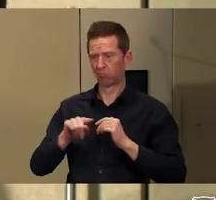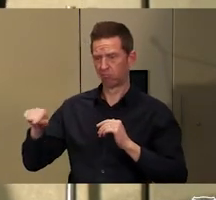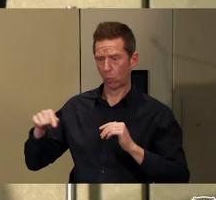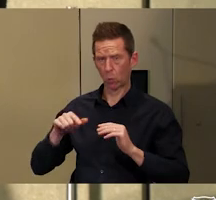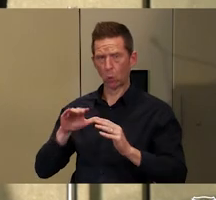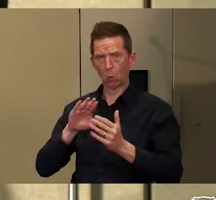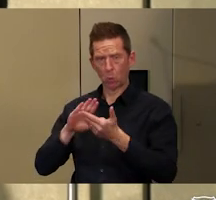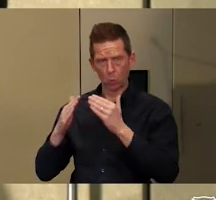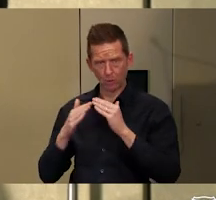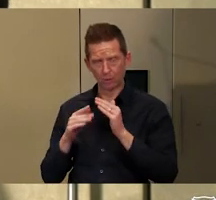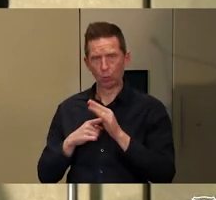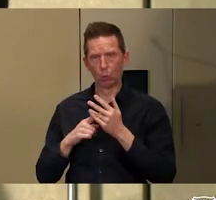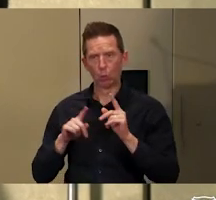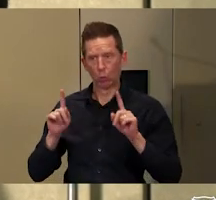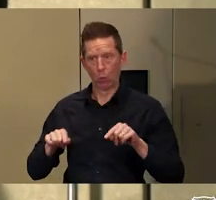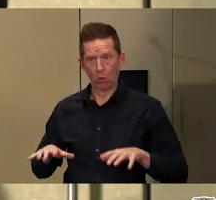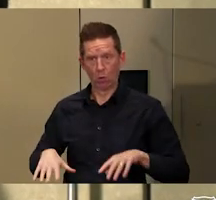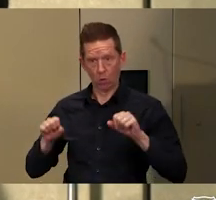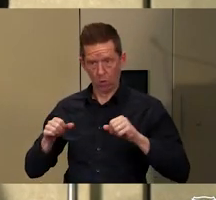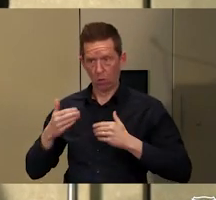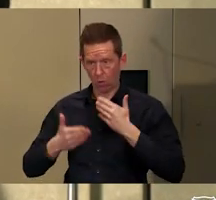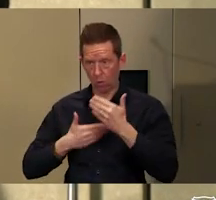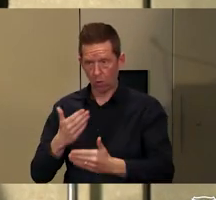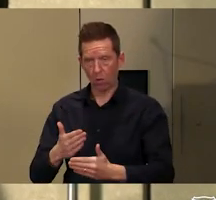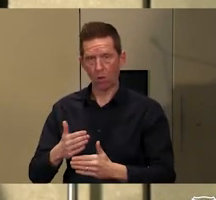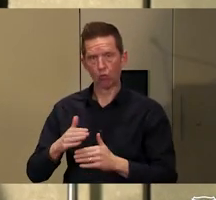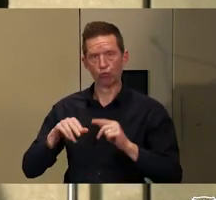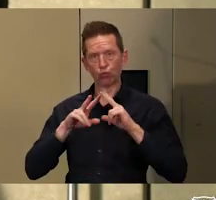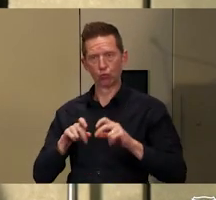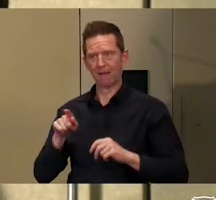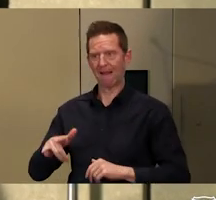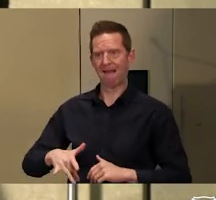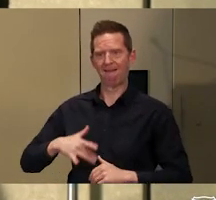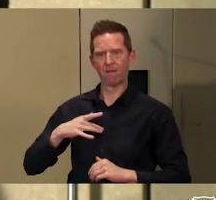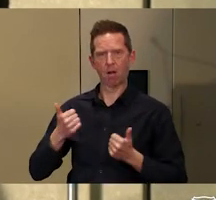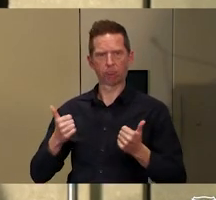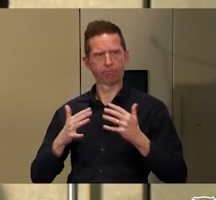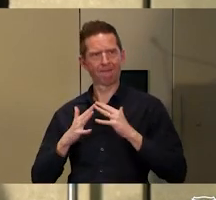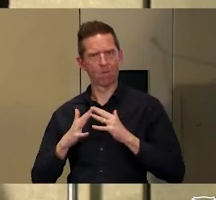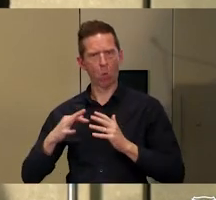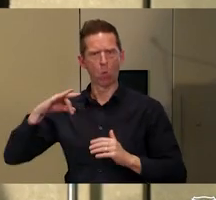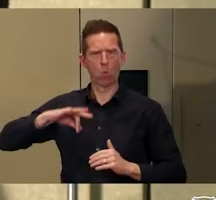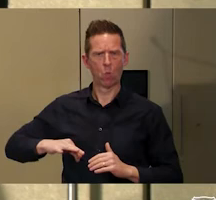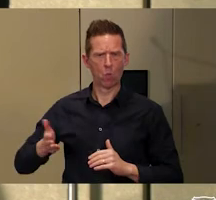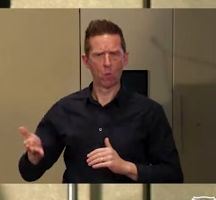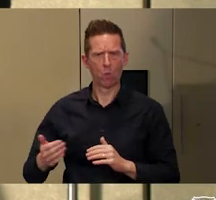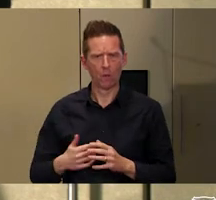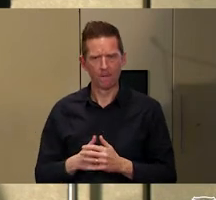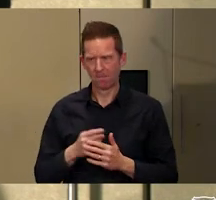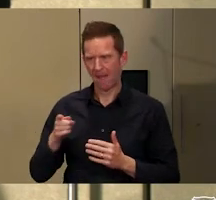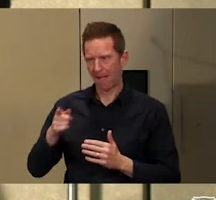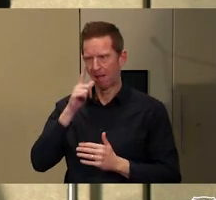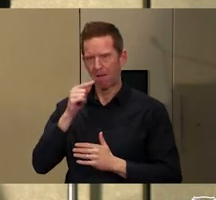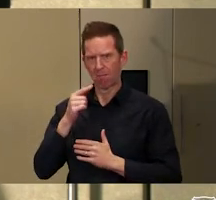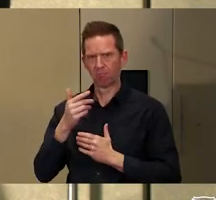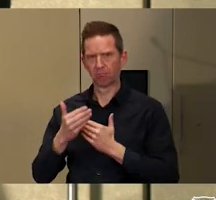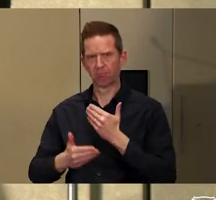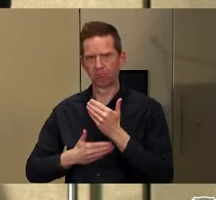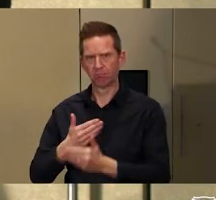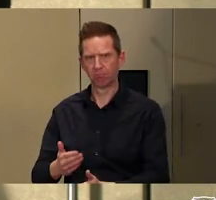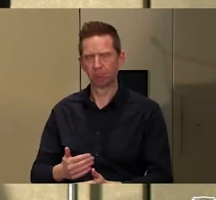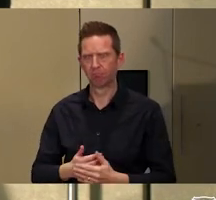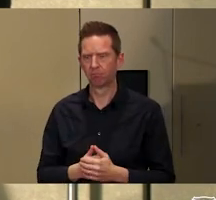research that they think is valuable and that they want to carry out around